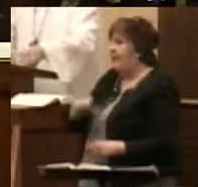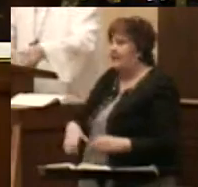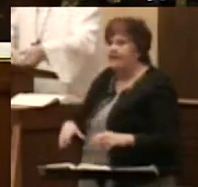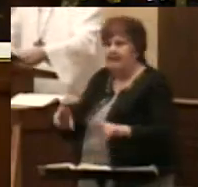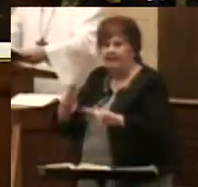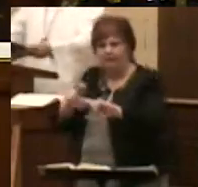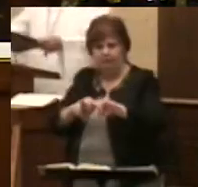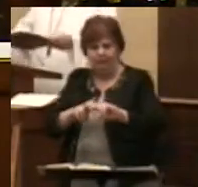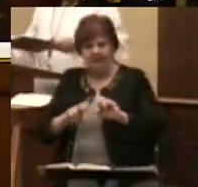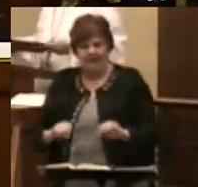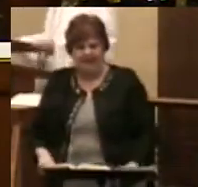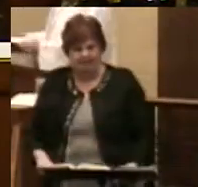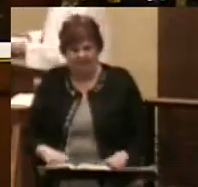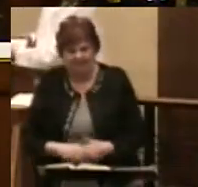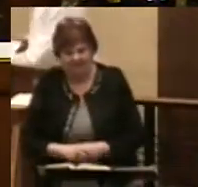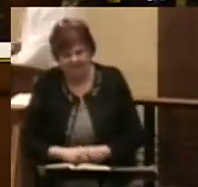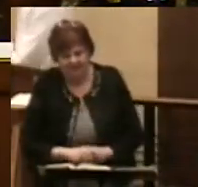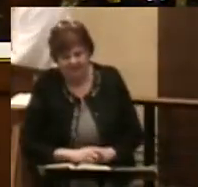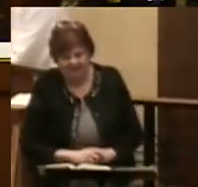You may be seated.